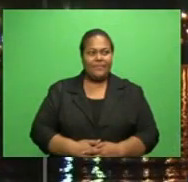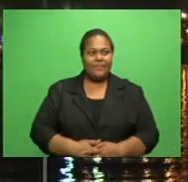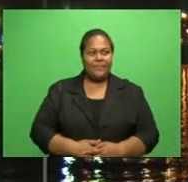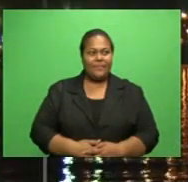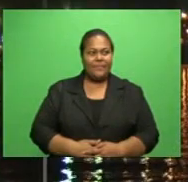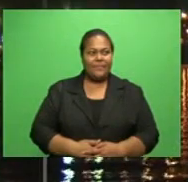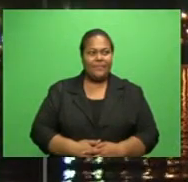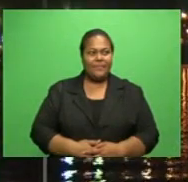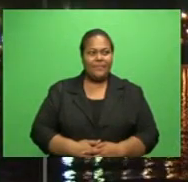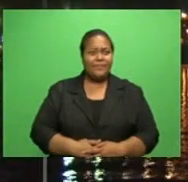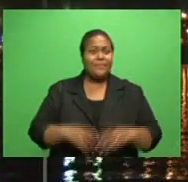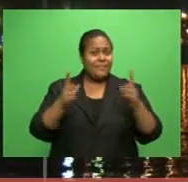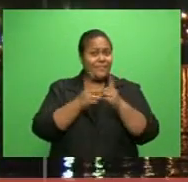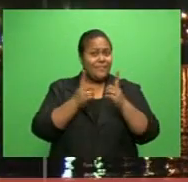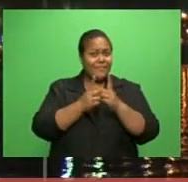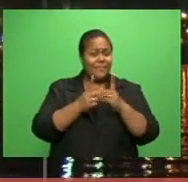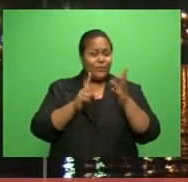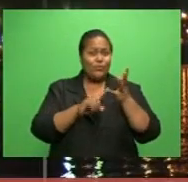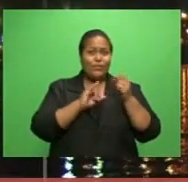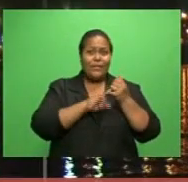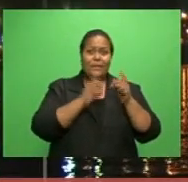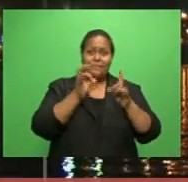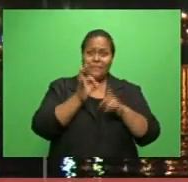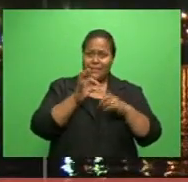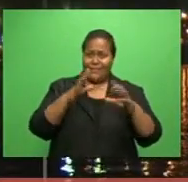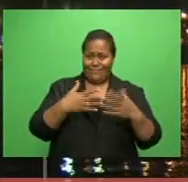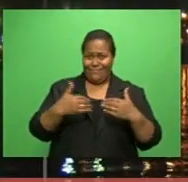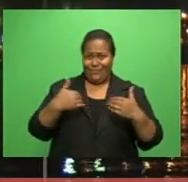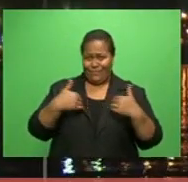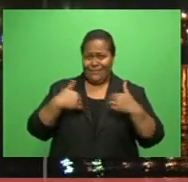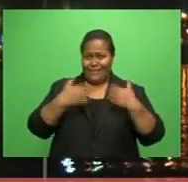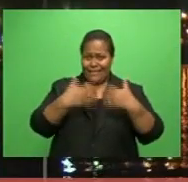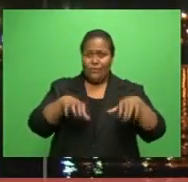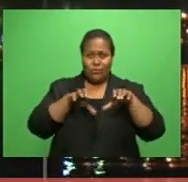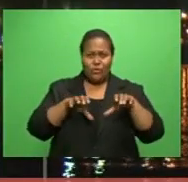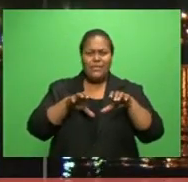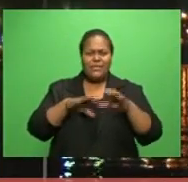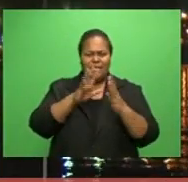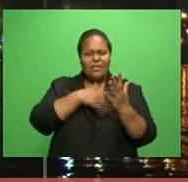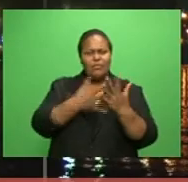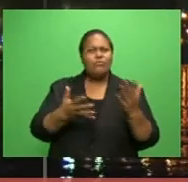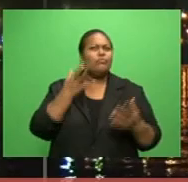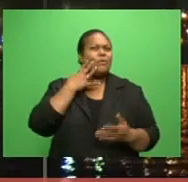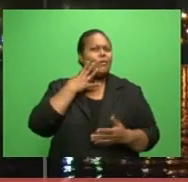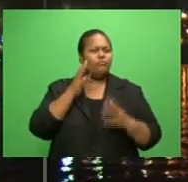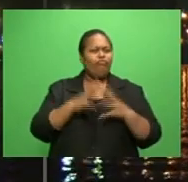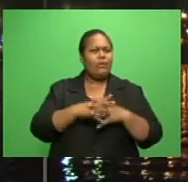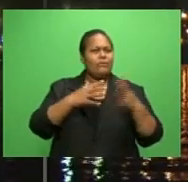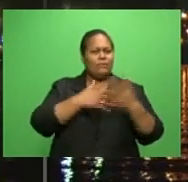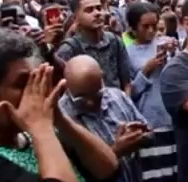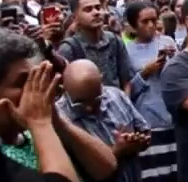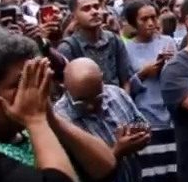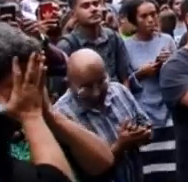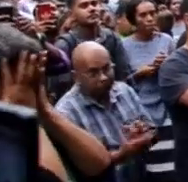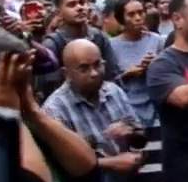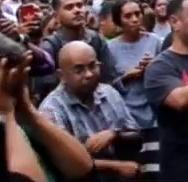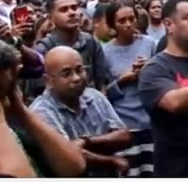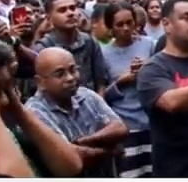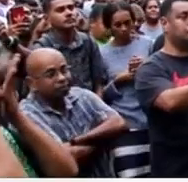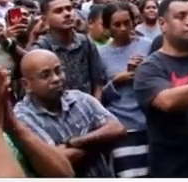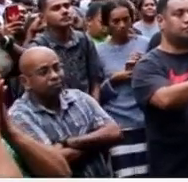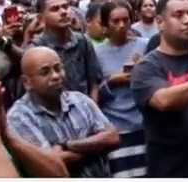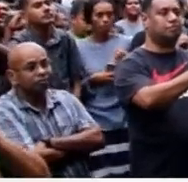A meeting of the University of the South Pacific Council, scheduled for Wednesday, did not take place. Chair of the Council and President of